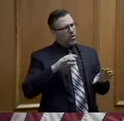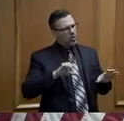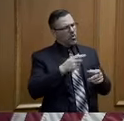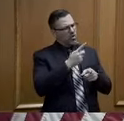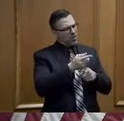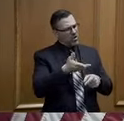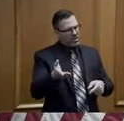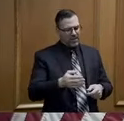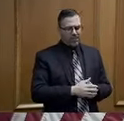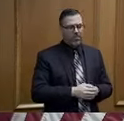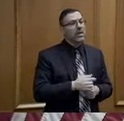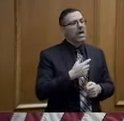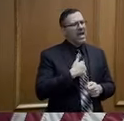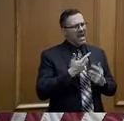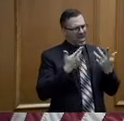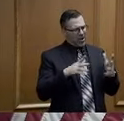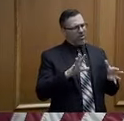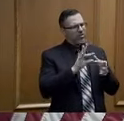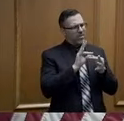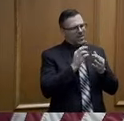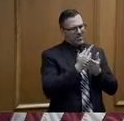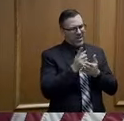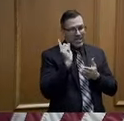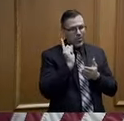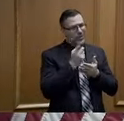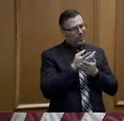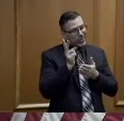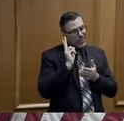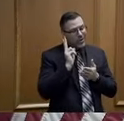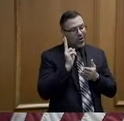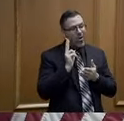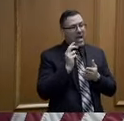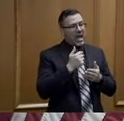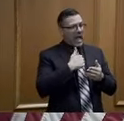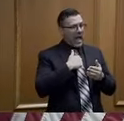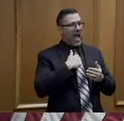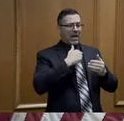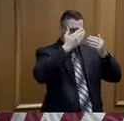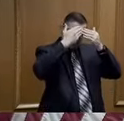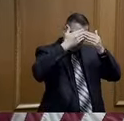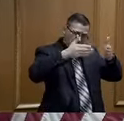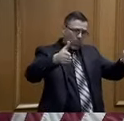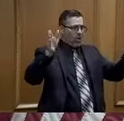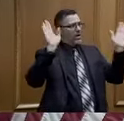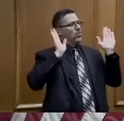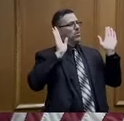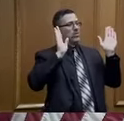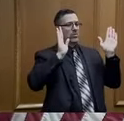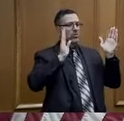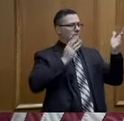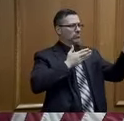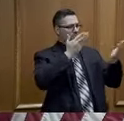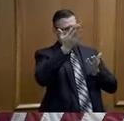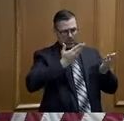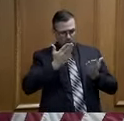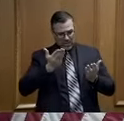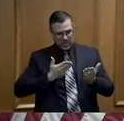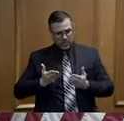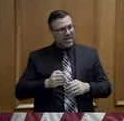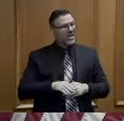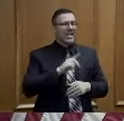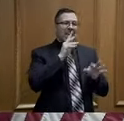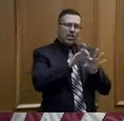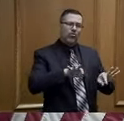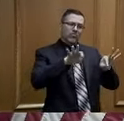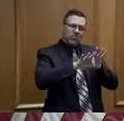week ago or several days ago, nothing is off the table and decisions change every day. If you're not nimble and